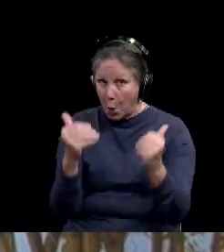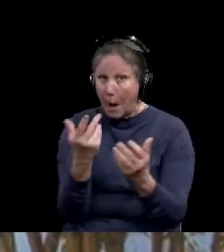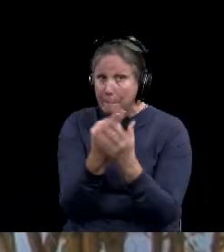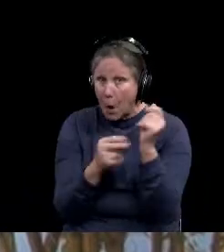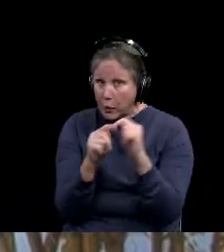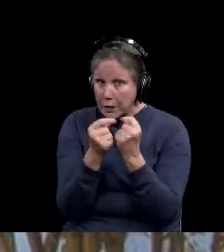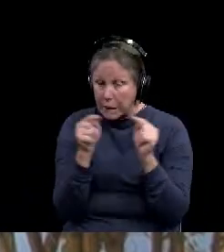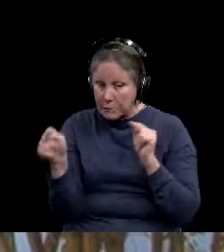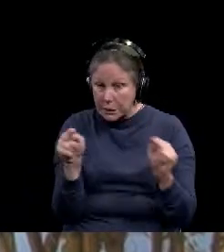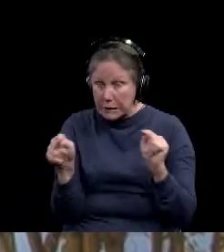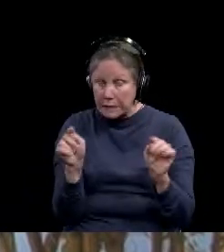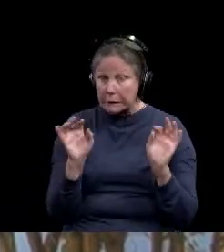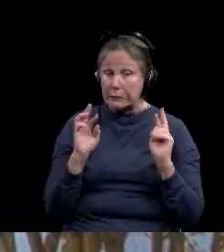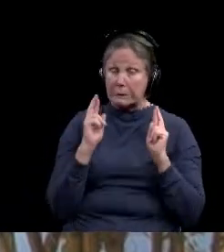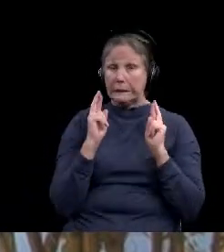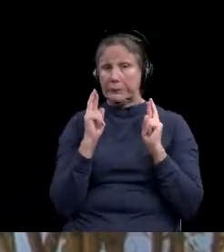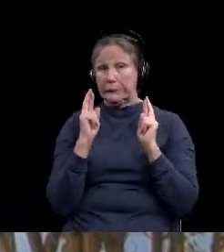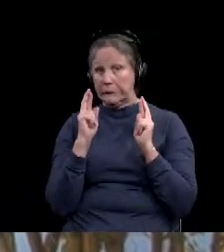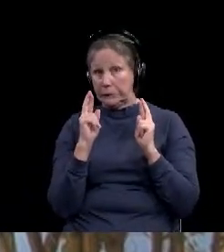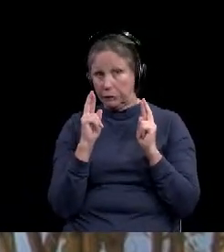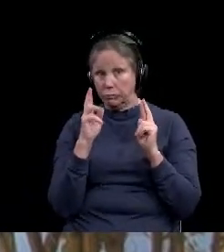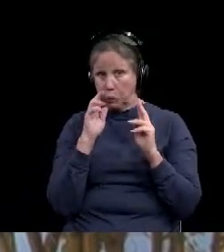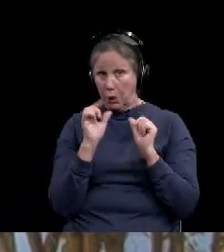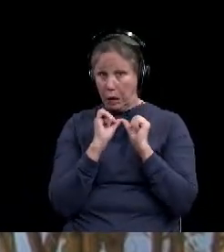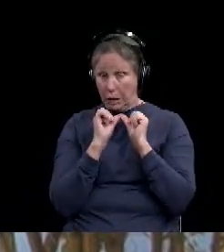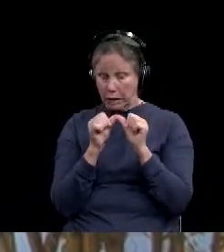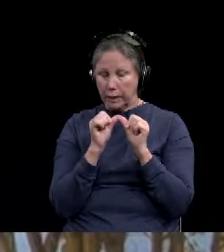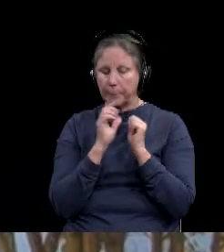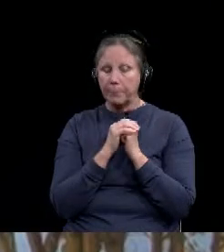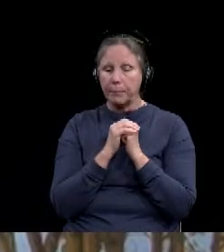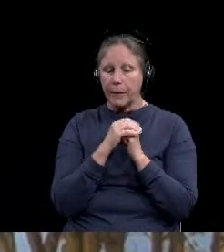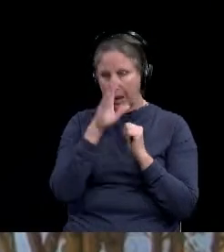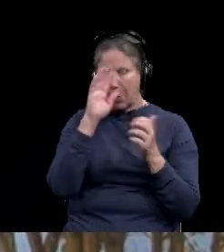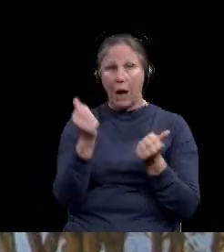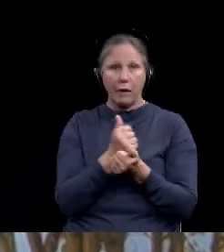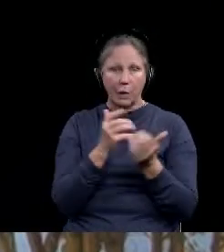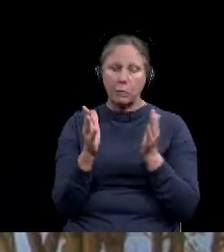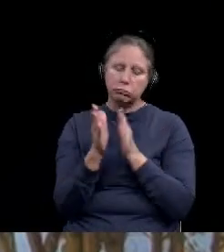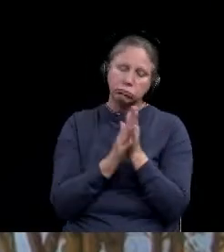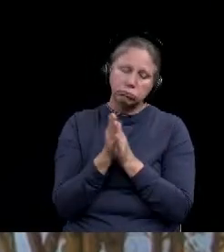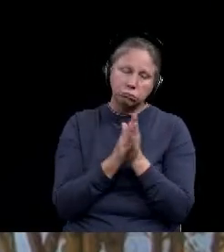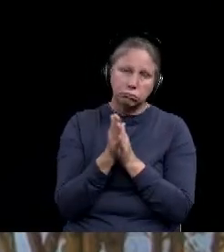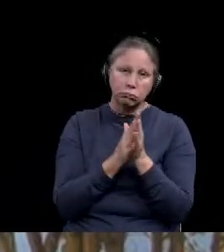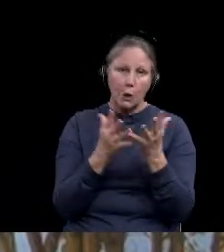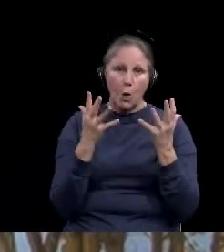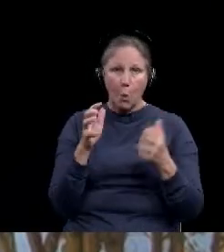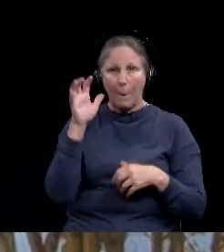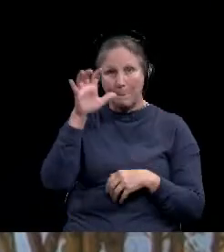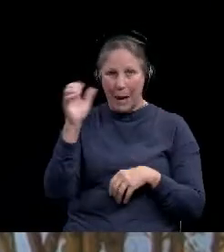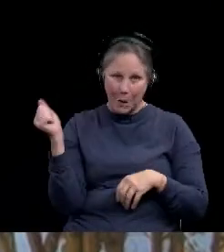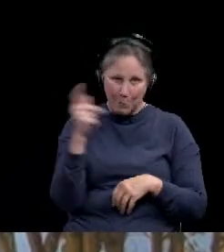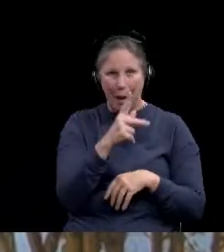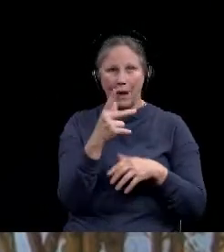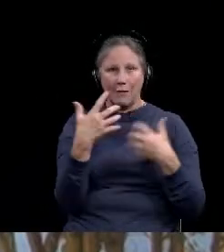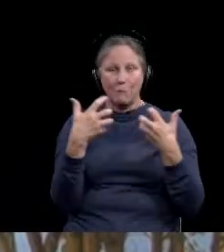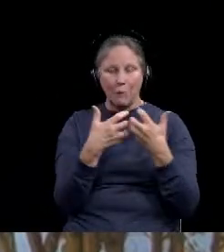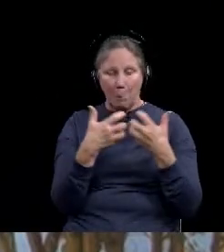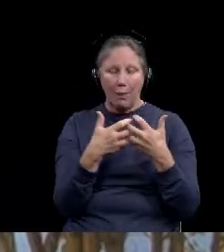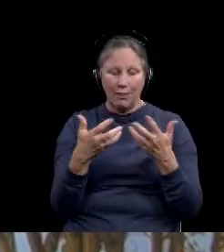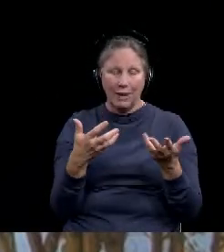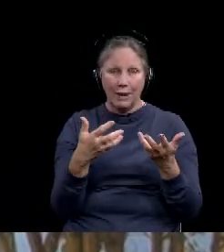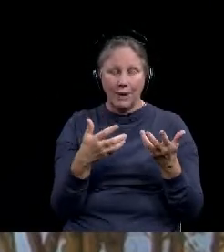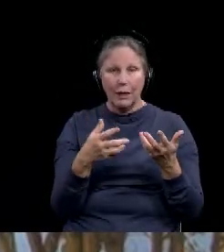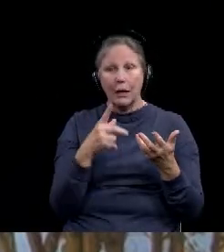good at this point. And so we certainly hope that that's right. I know everybody is anxious to get Baylor back on the field, not least of all